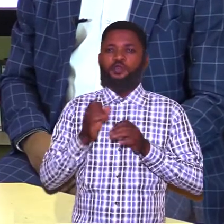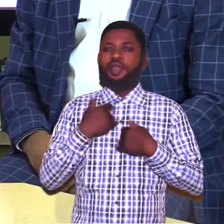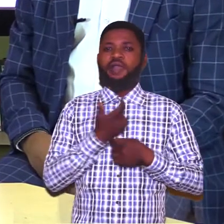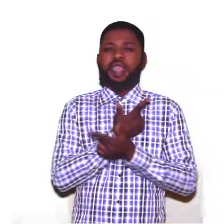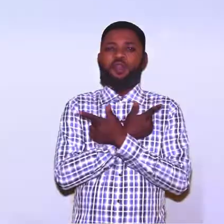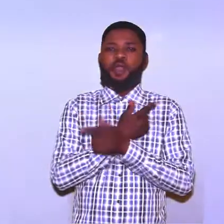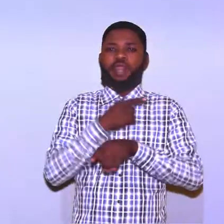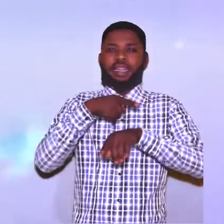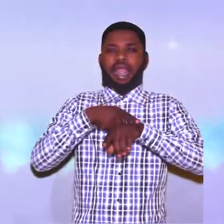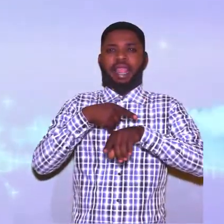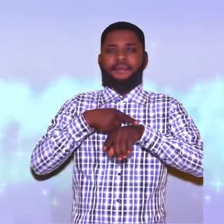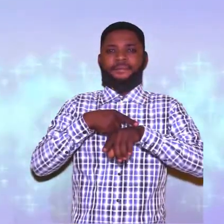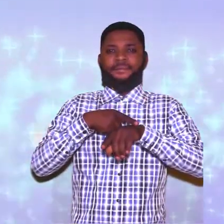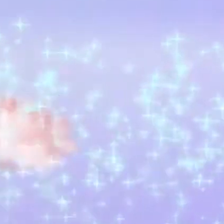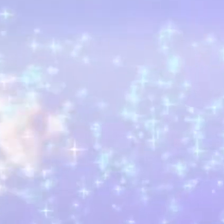have a lovely time